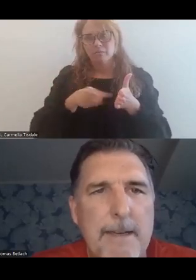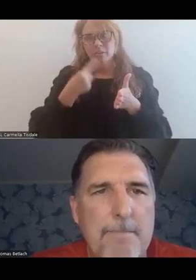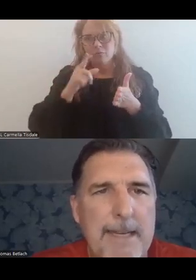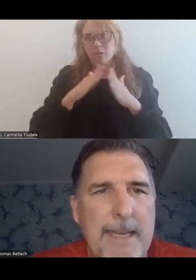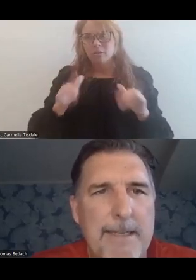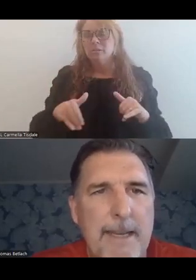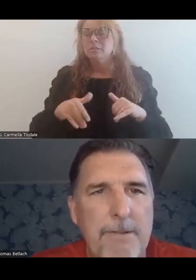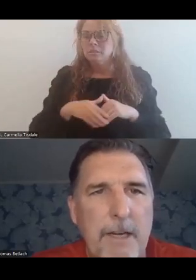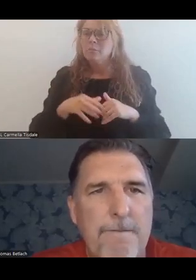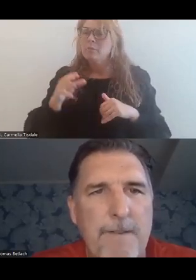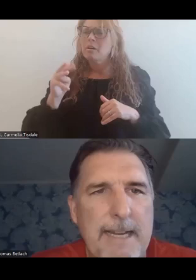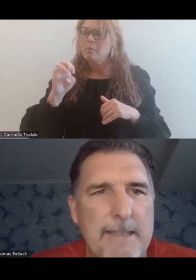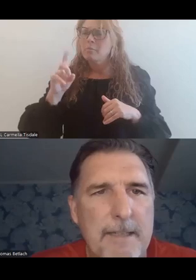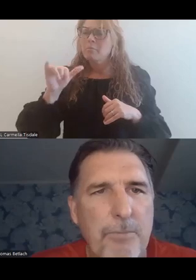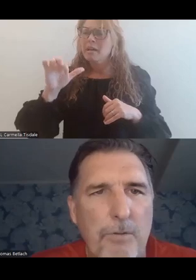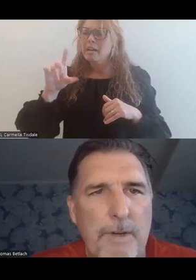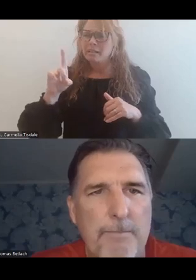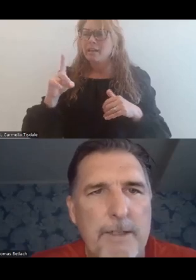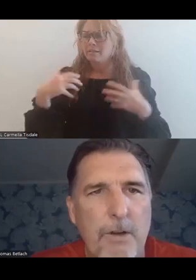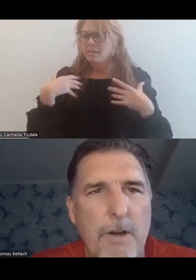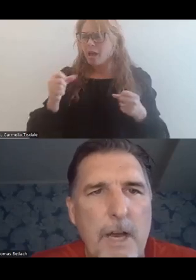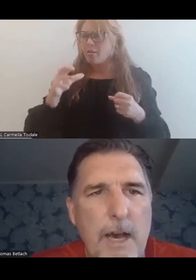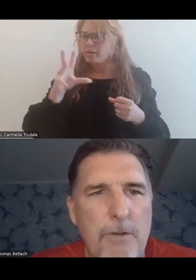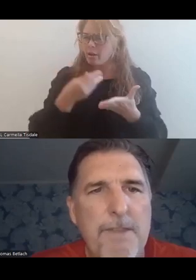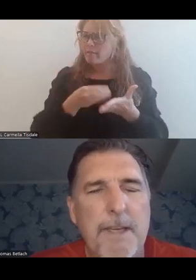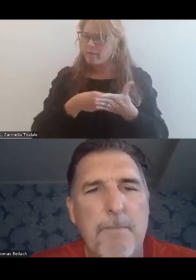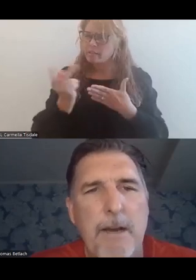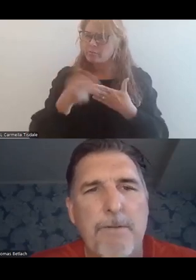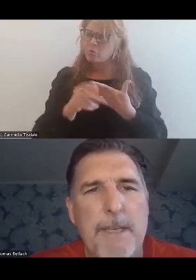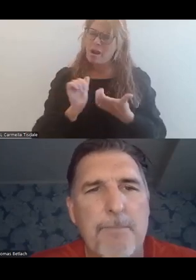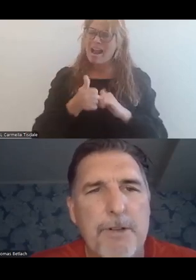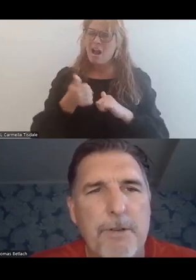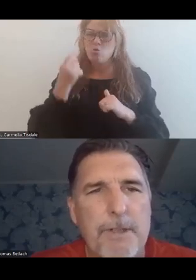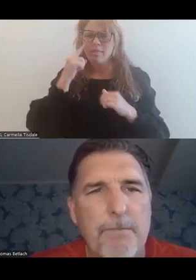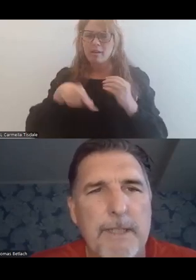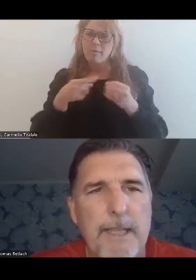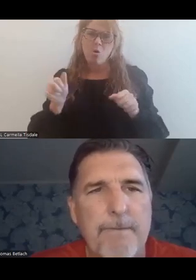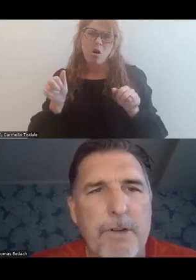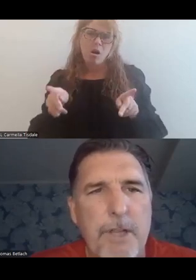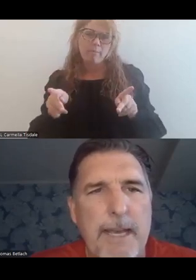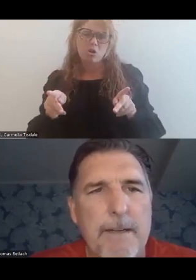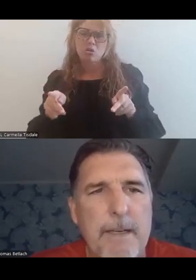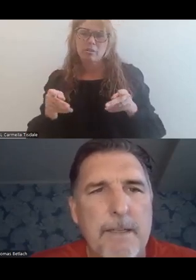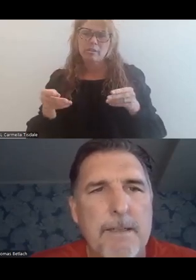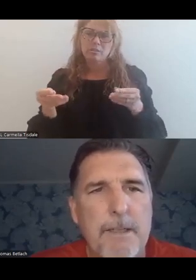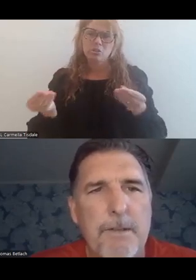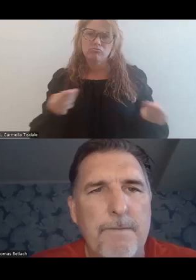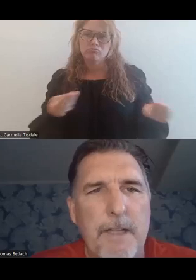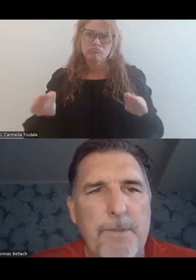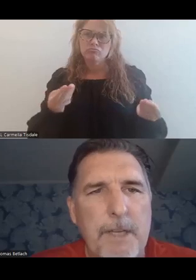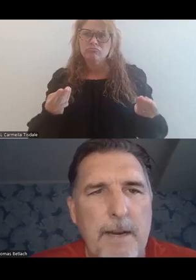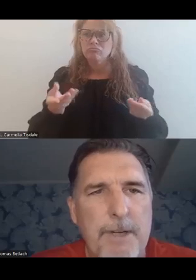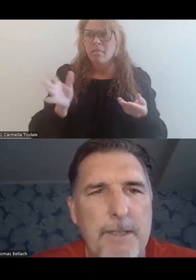at the end of the day, Medicaid is a healthcare financing program, right? So how do we think about the opportunities to really leverage that to